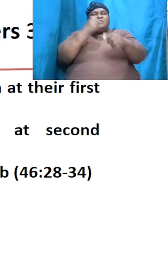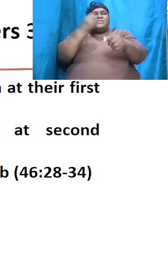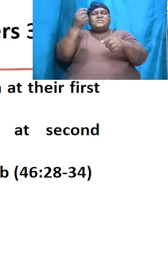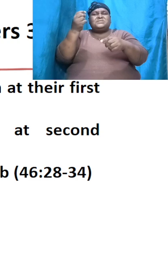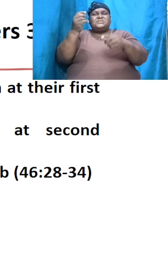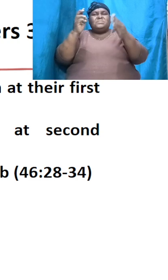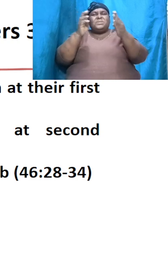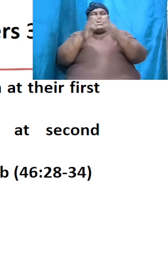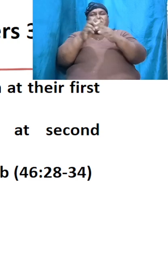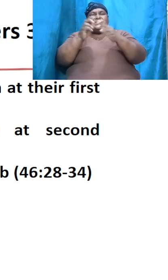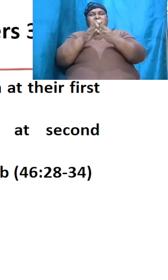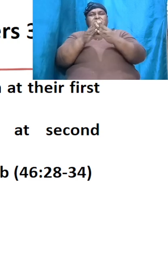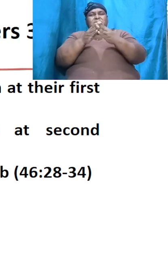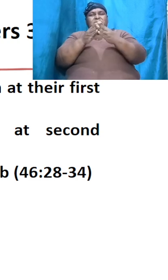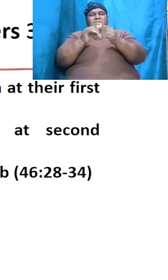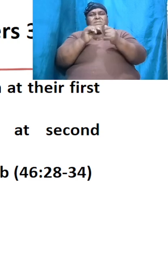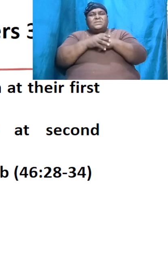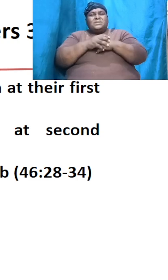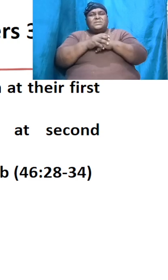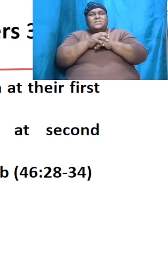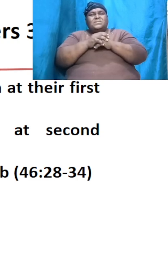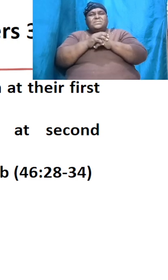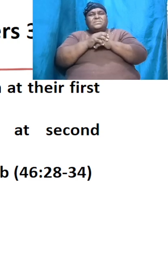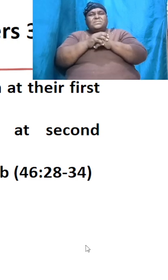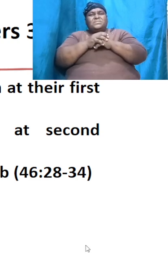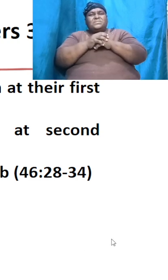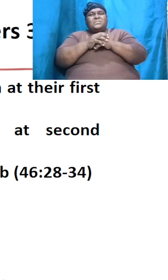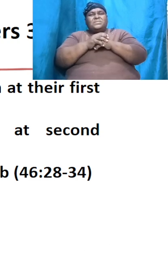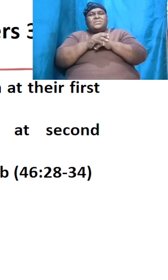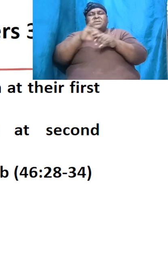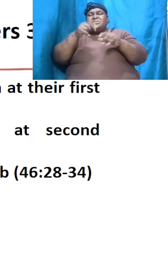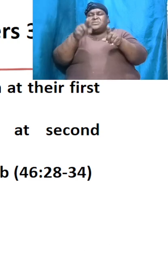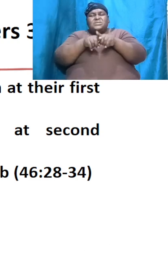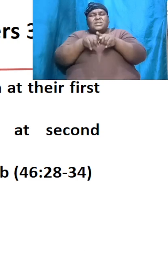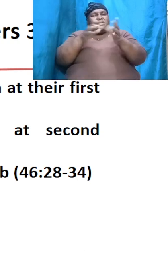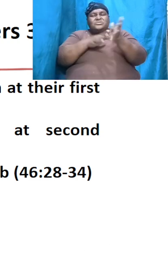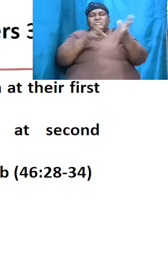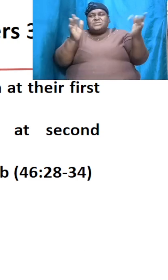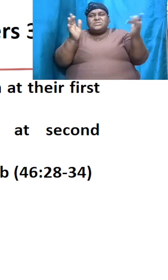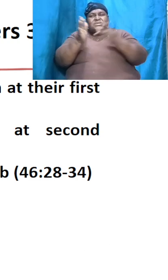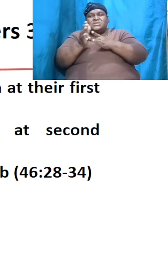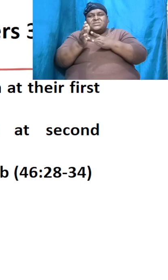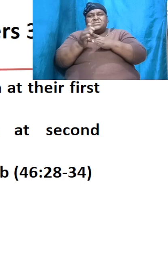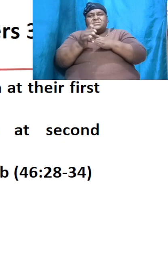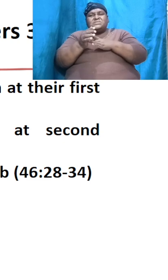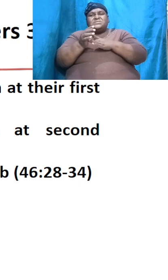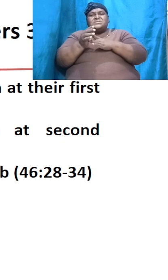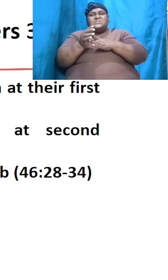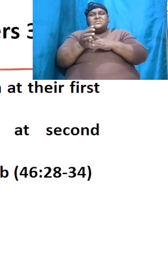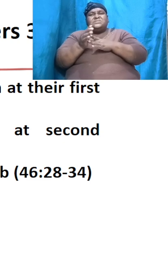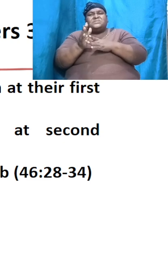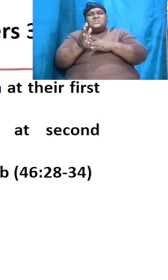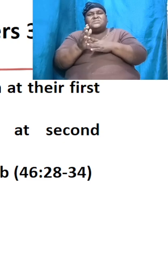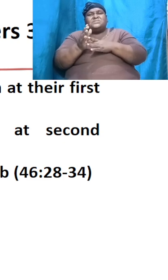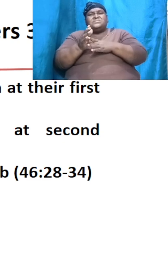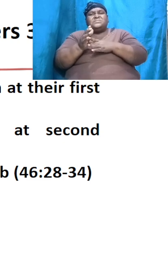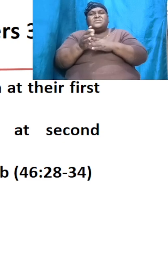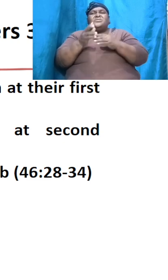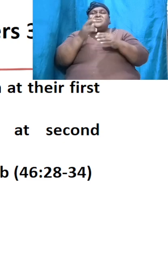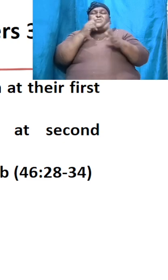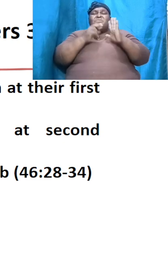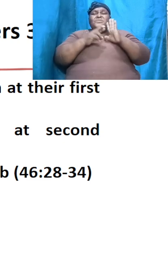Jesus was after the resurrection they came and saw him and didn't even know that it was he brothers and sisters I wonder if we see exactly what is happening he was